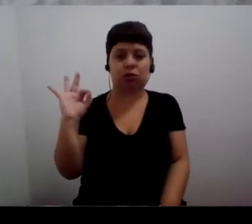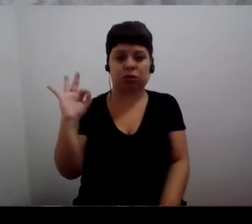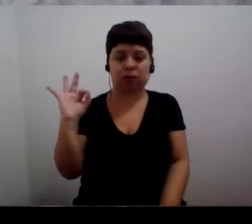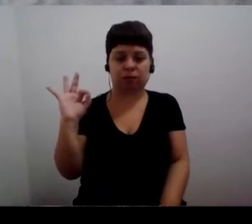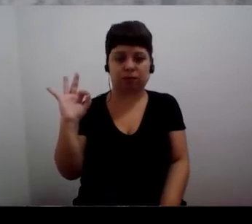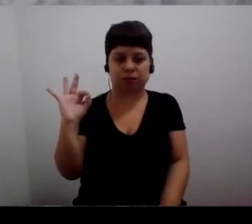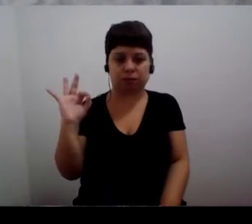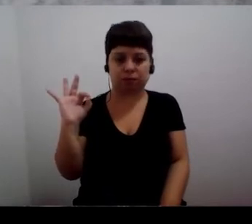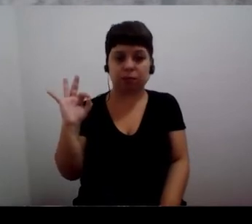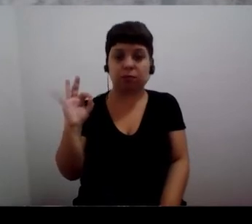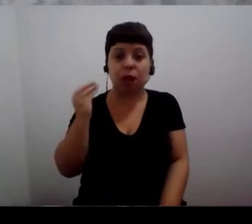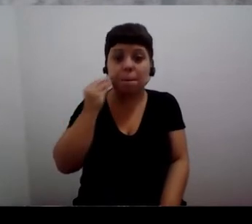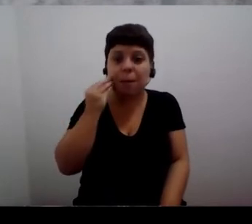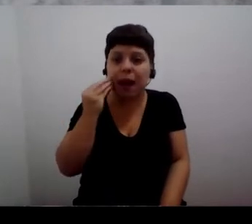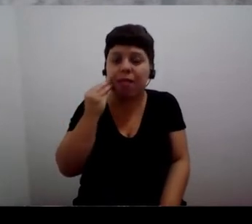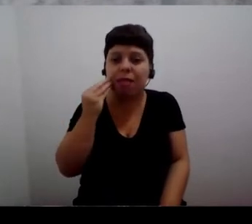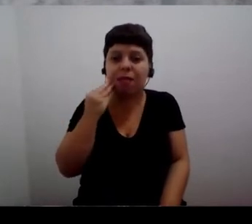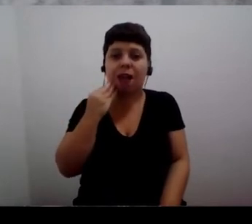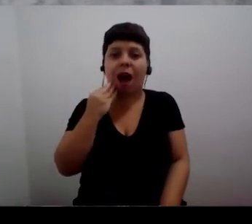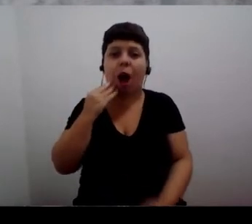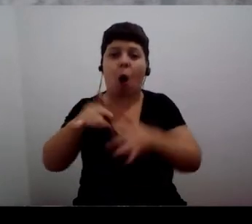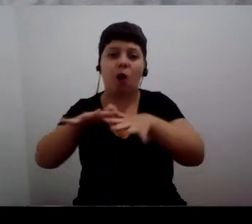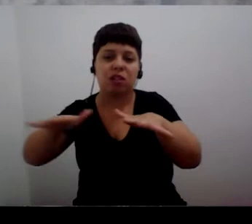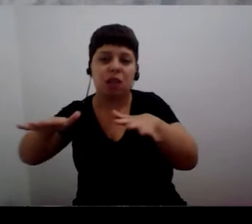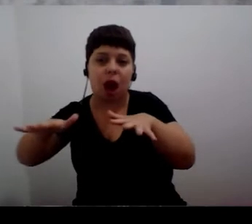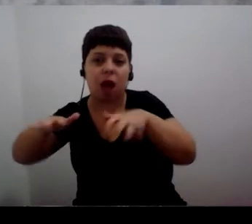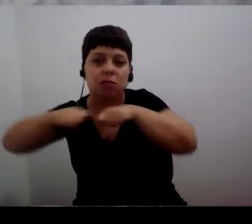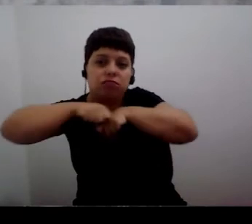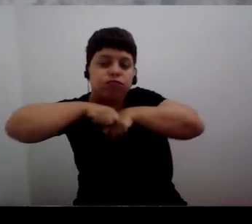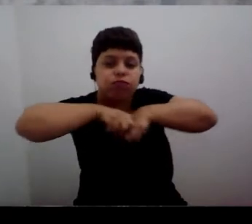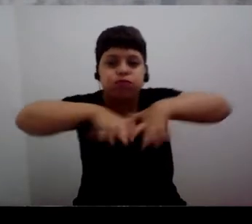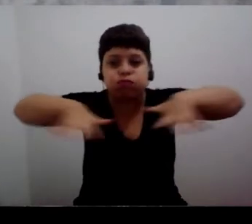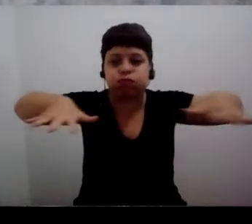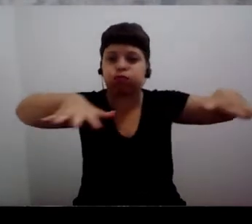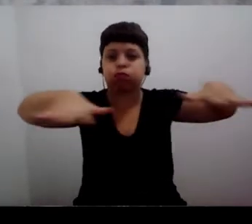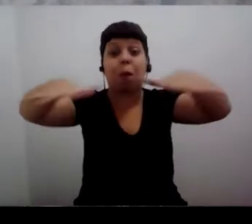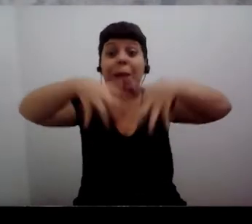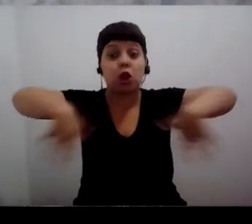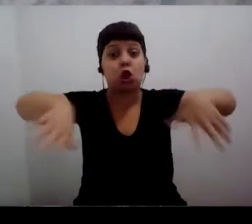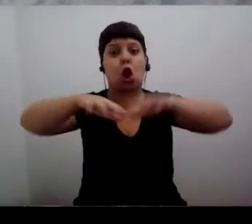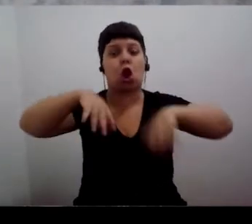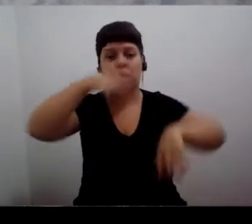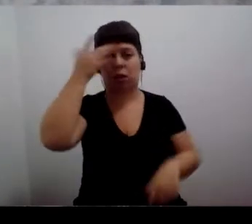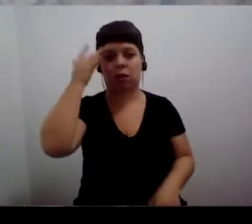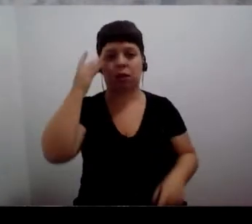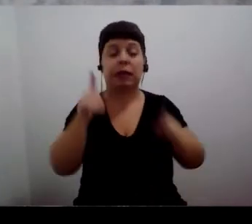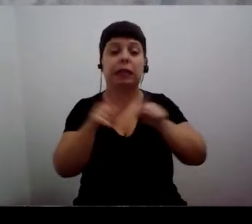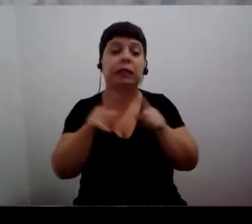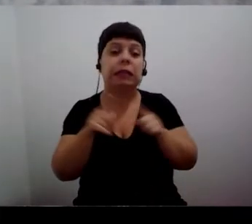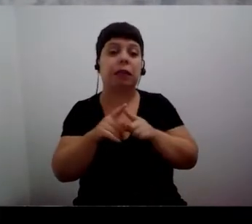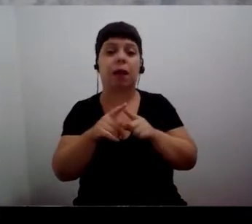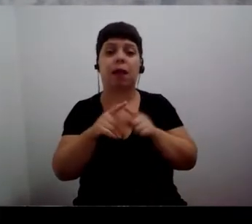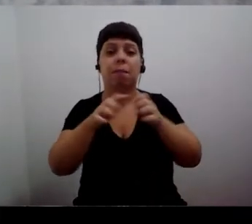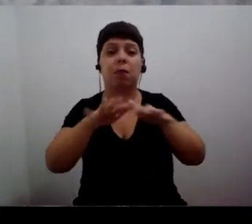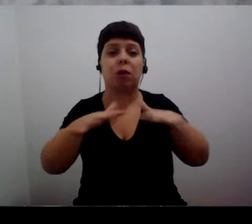ocean to land, to make the development in the ocean more visible and to improve marine literacy